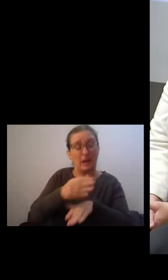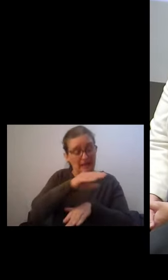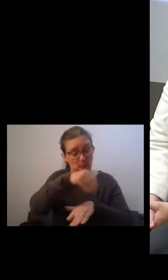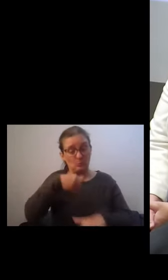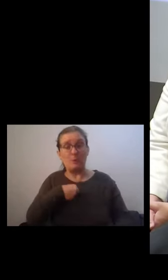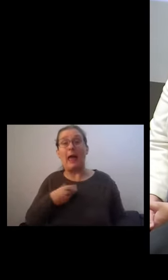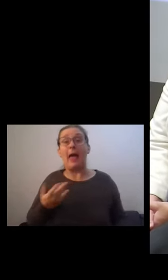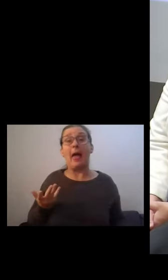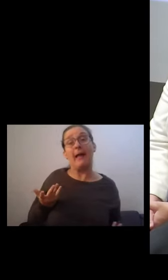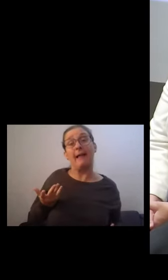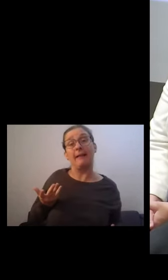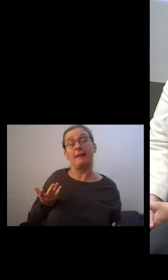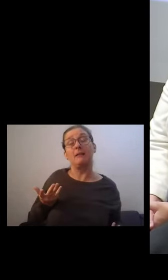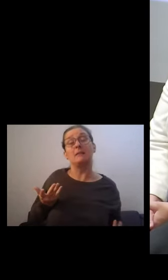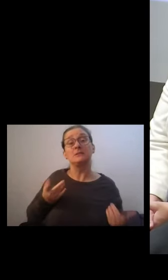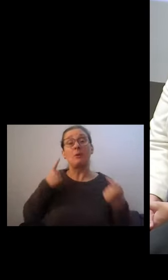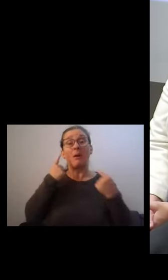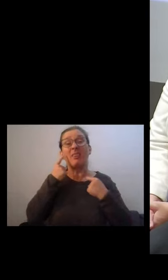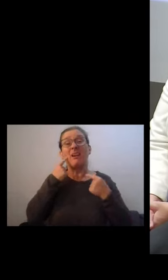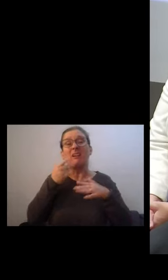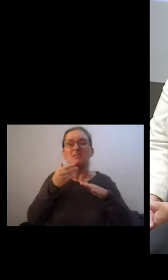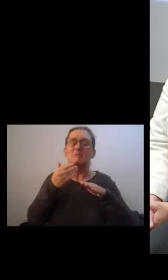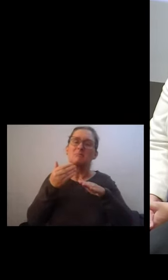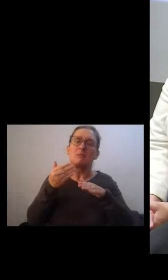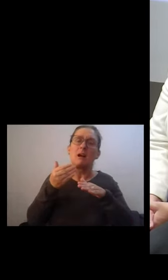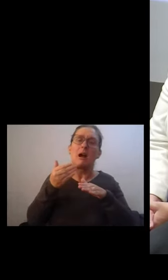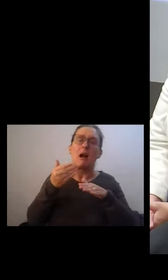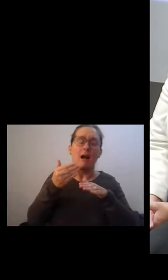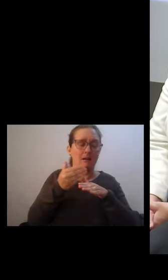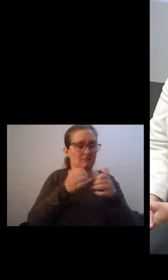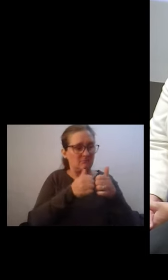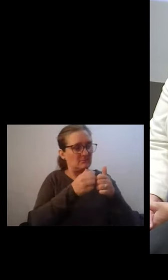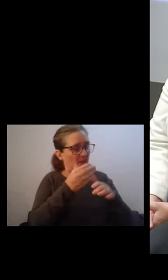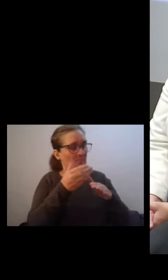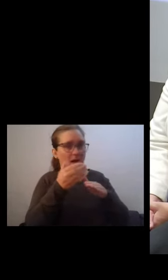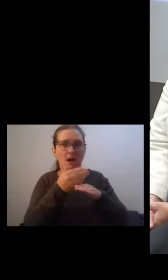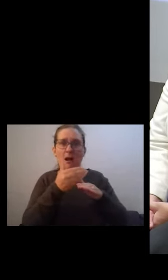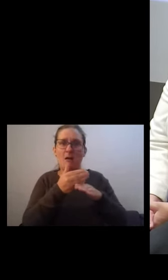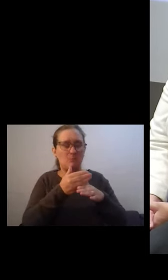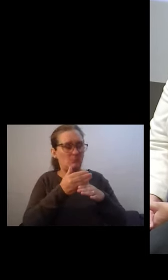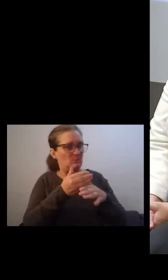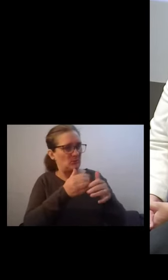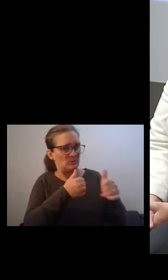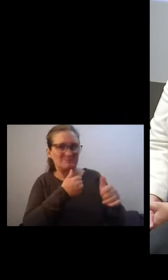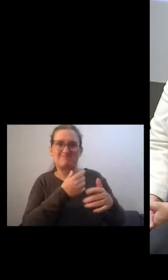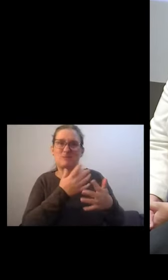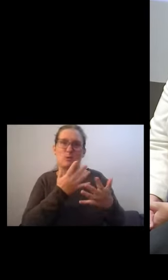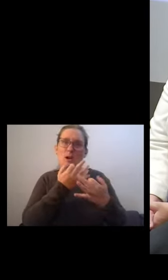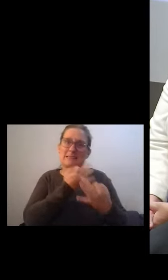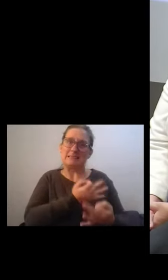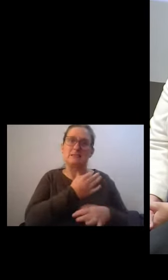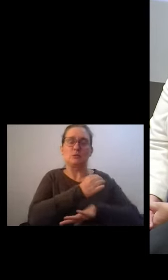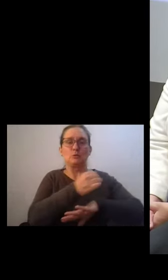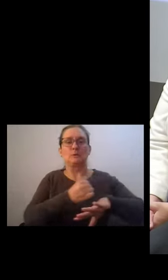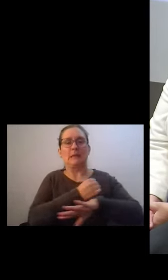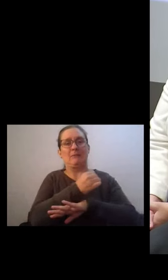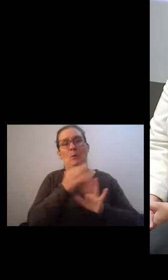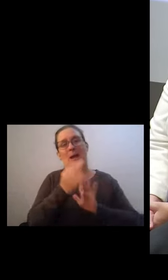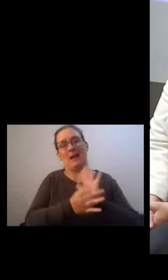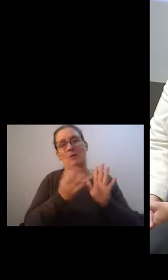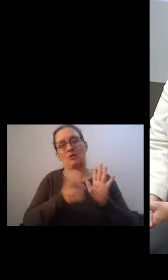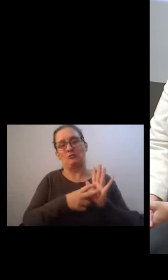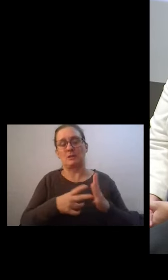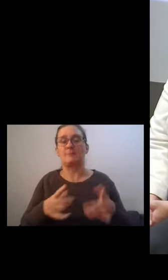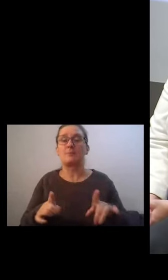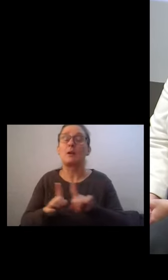so, yes, I think there are employers who are addicted, and that's why we want to get rid of them. I also agree very much with the points about culture